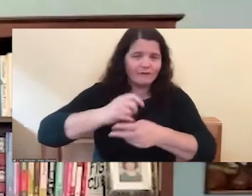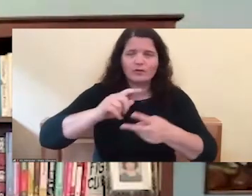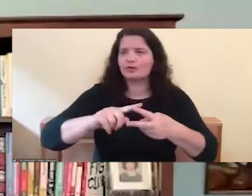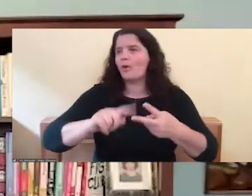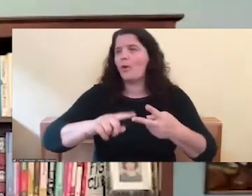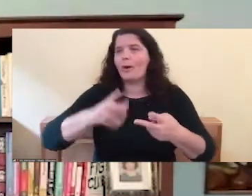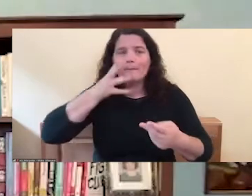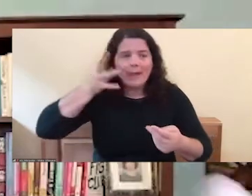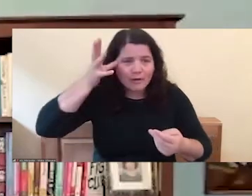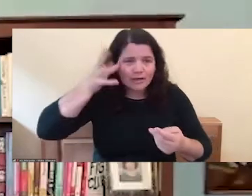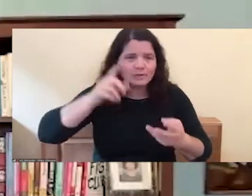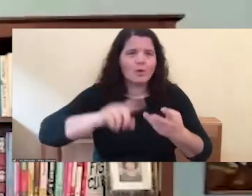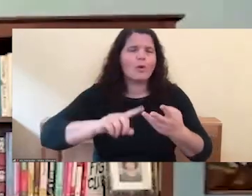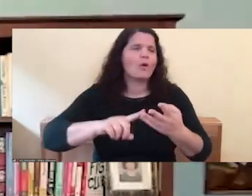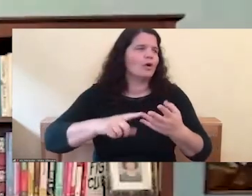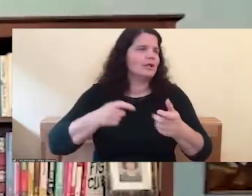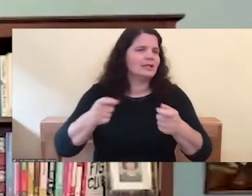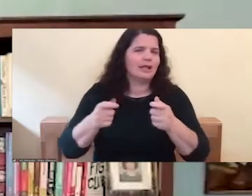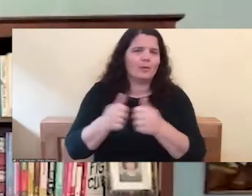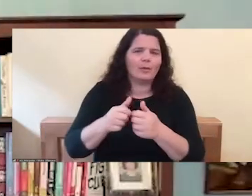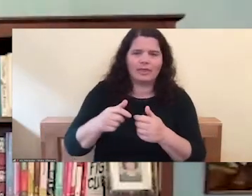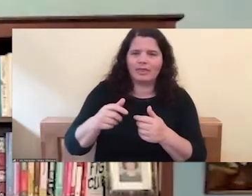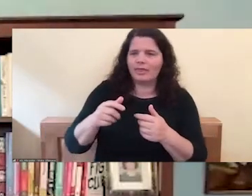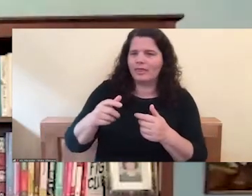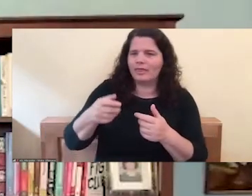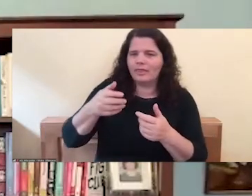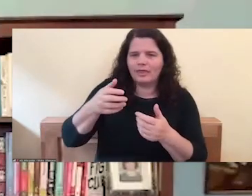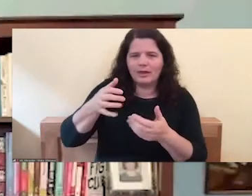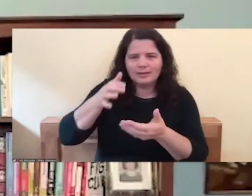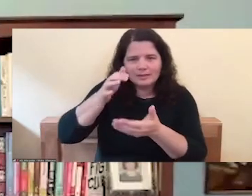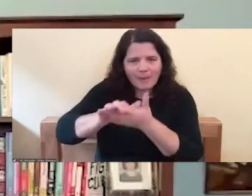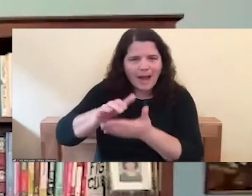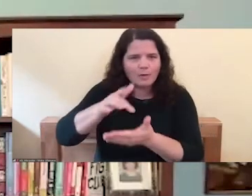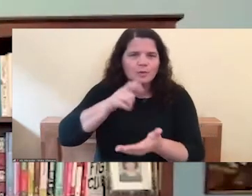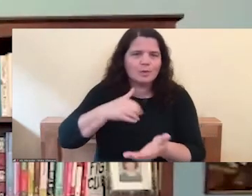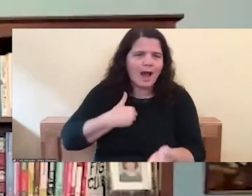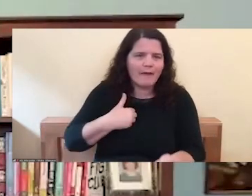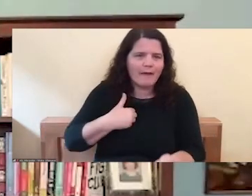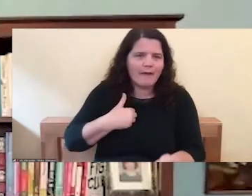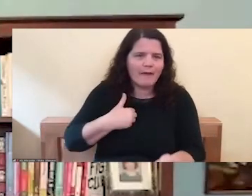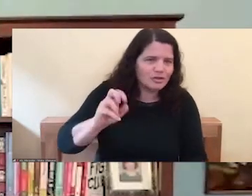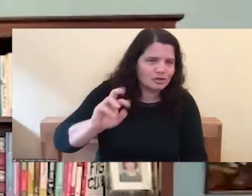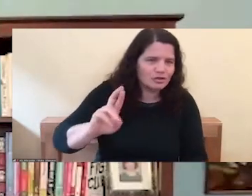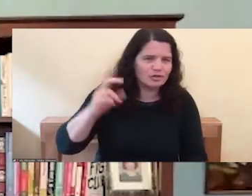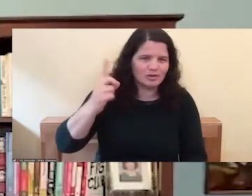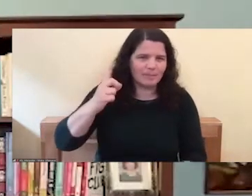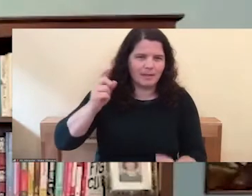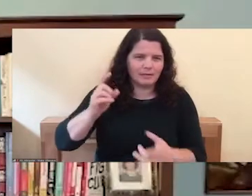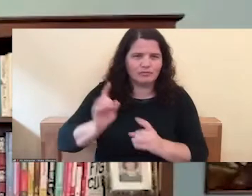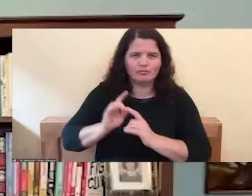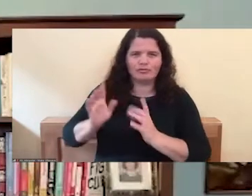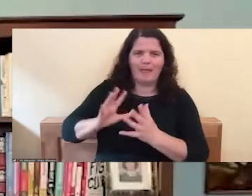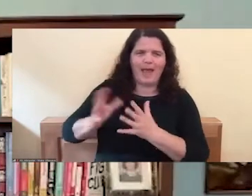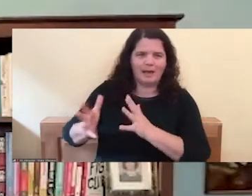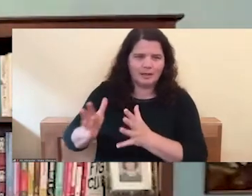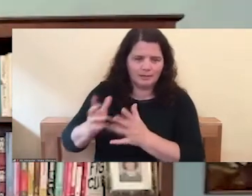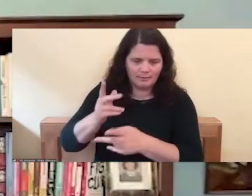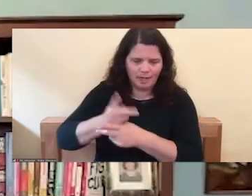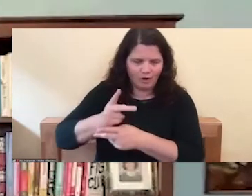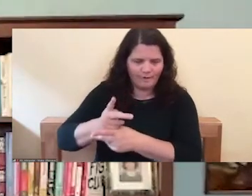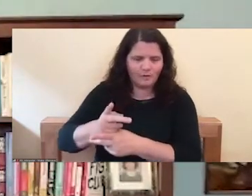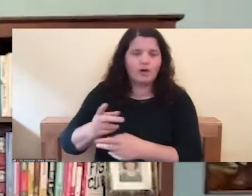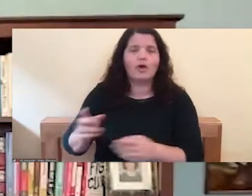like a spouse or someone who has a very cancer, something very traumatic, the more self